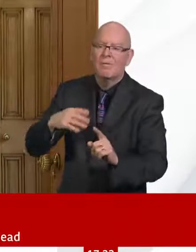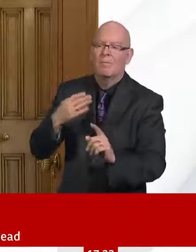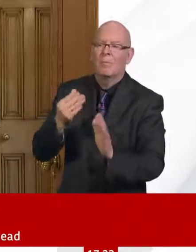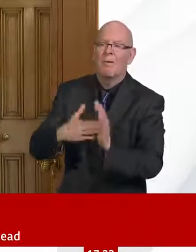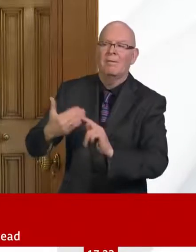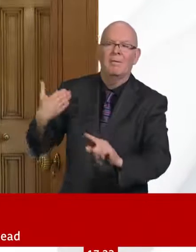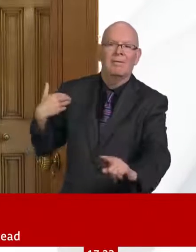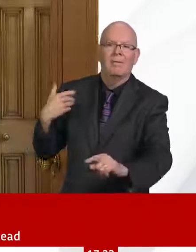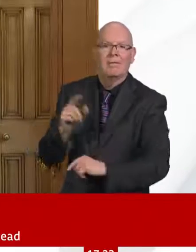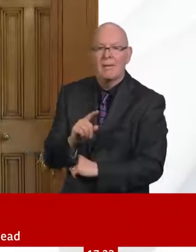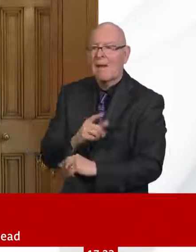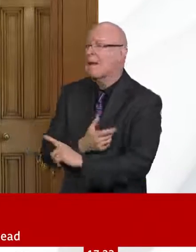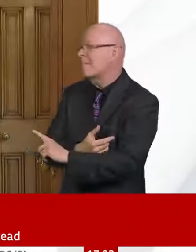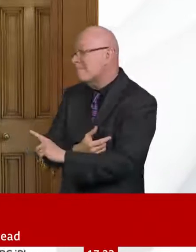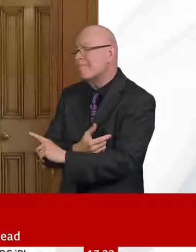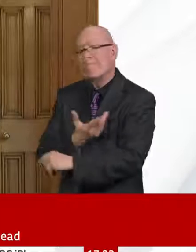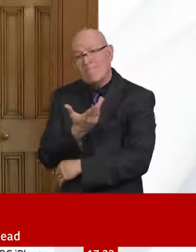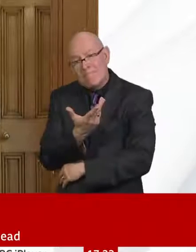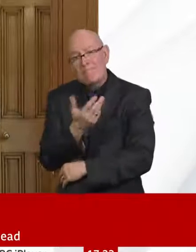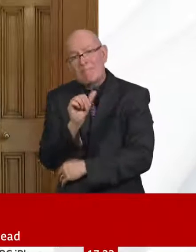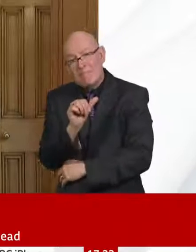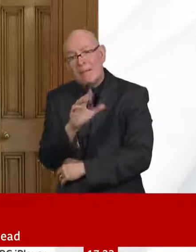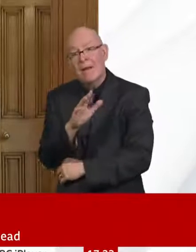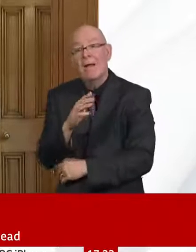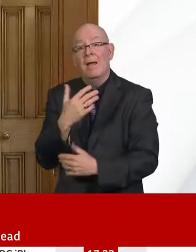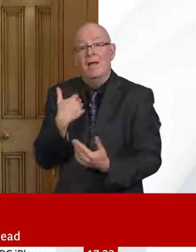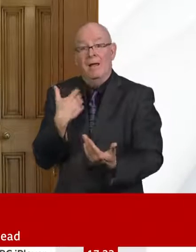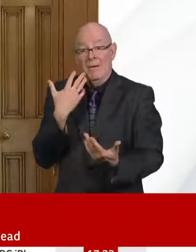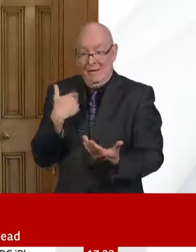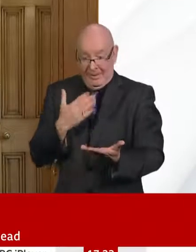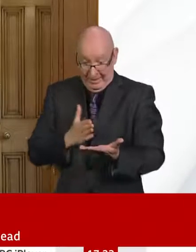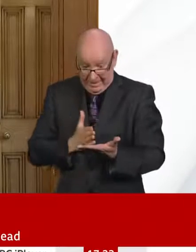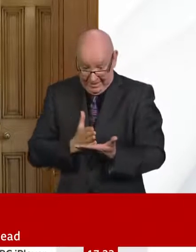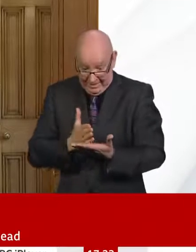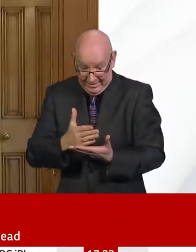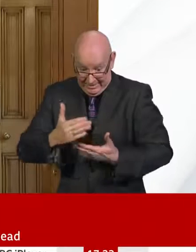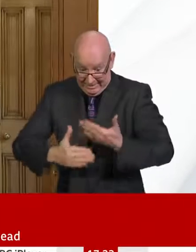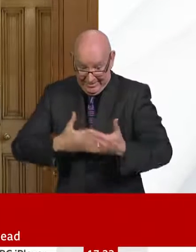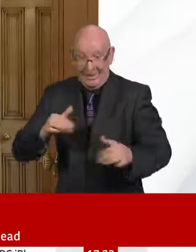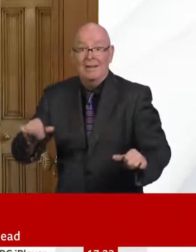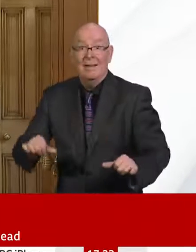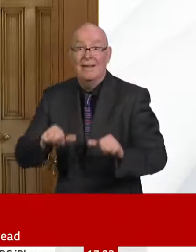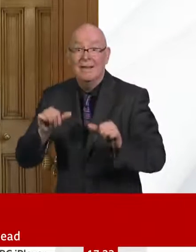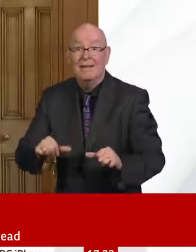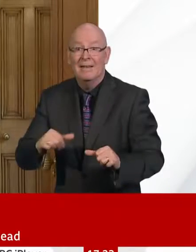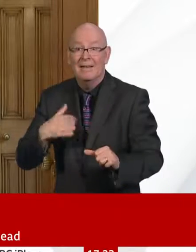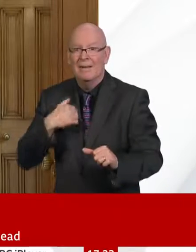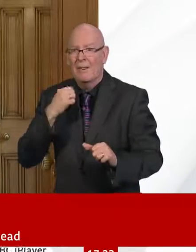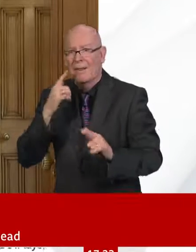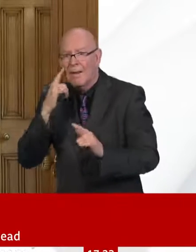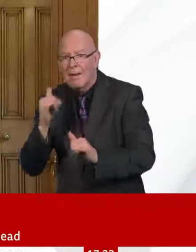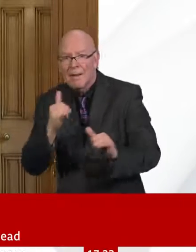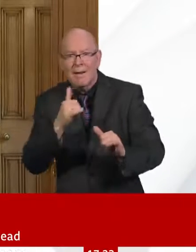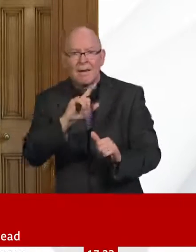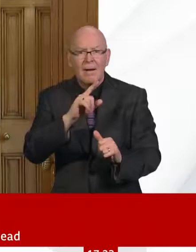doing whatever we need to to right the ship at that point. But what I would say is that we remain very committed to the agenda